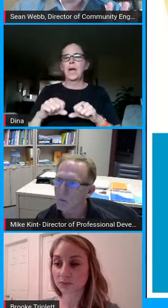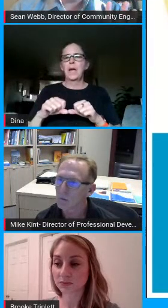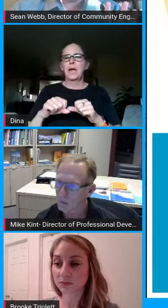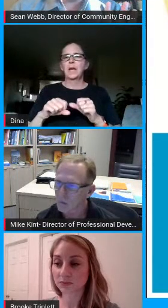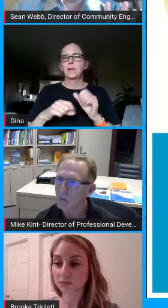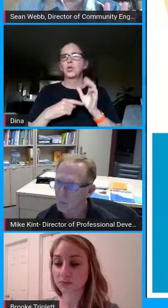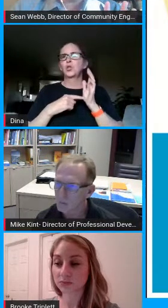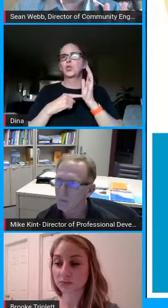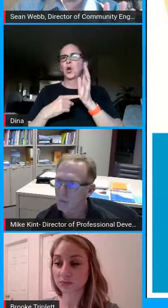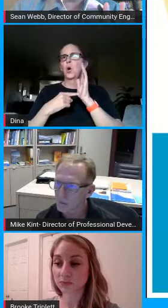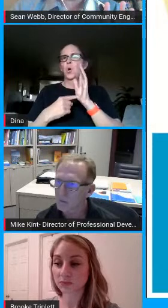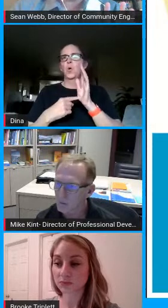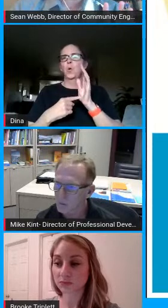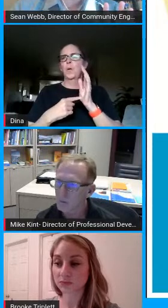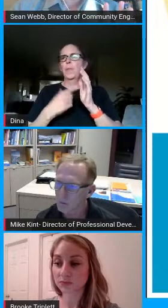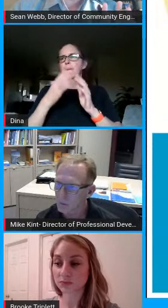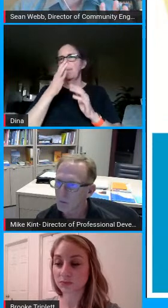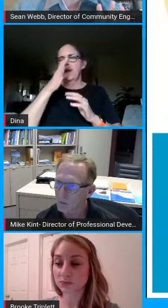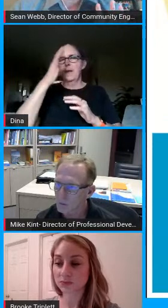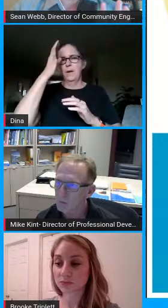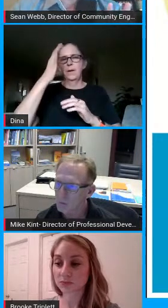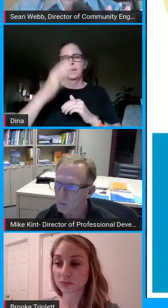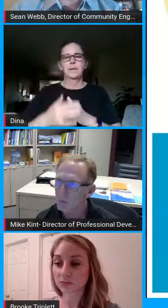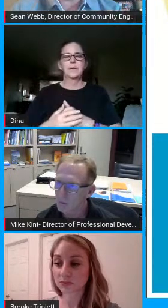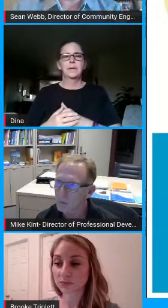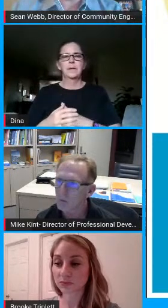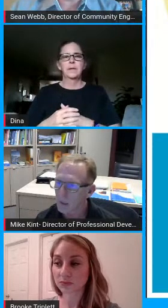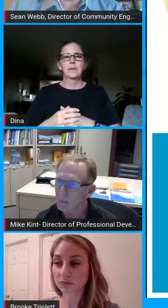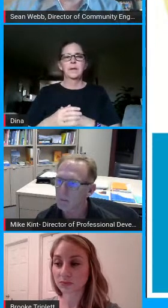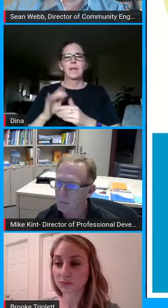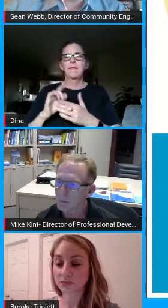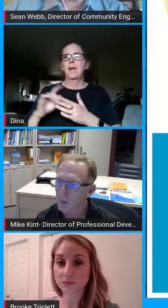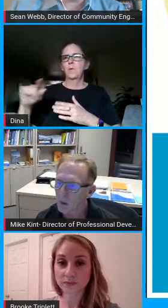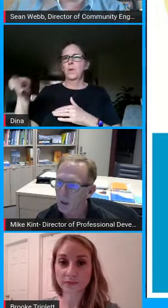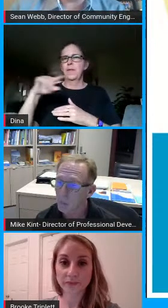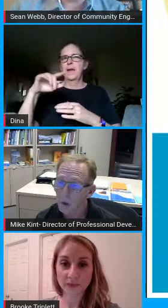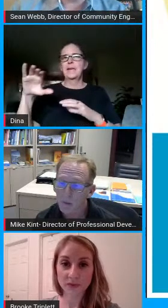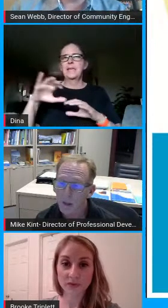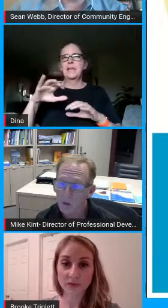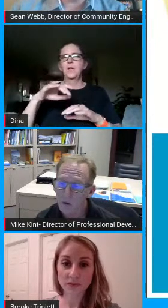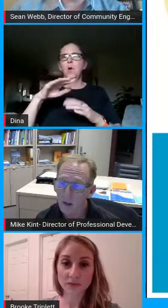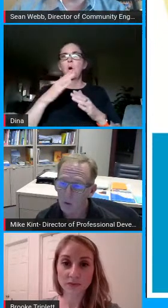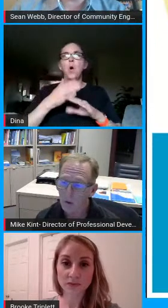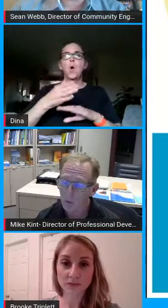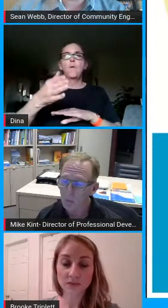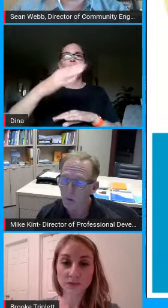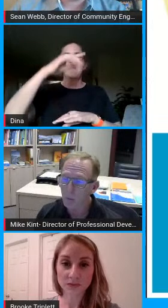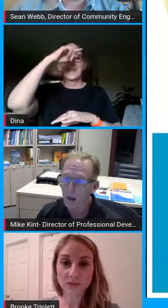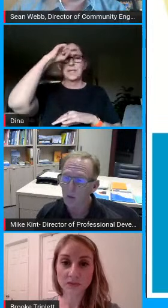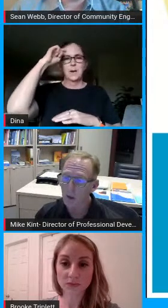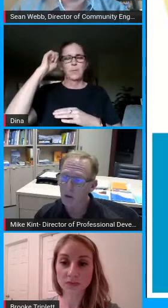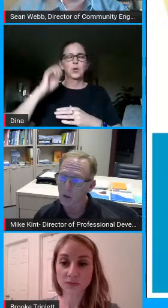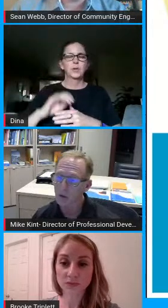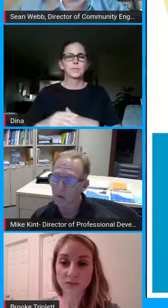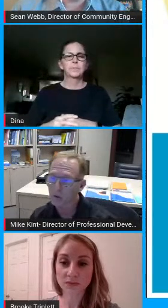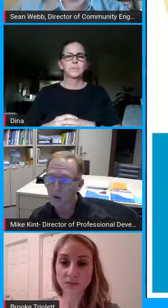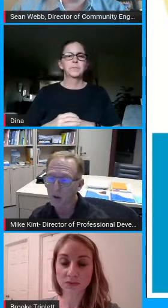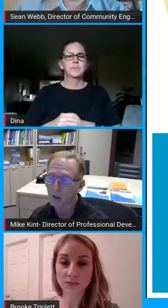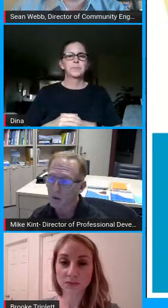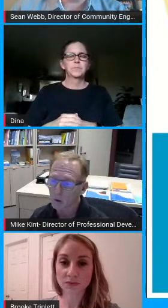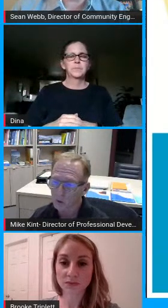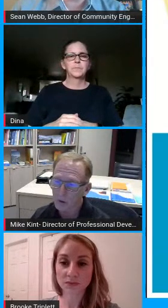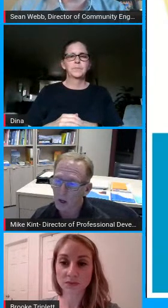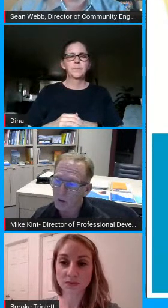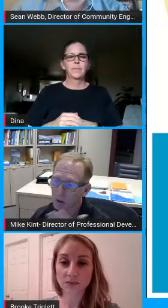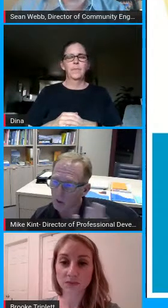could show information there that's that's what they did over the summer time as well yeah and brooke that's exactly what when we were passing out lunches